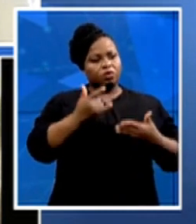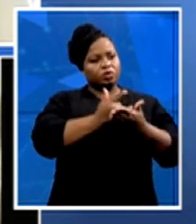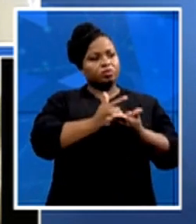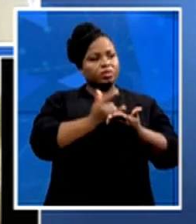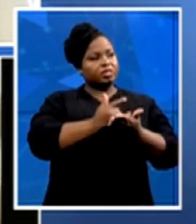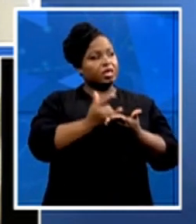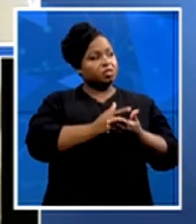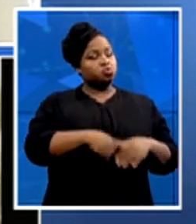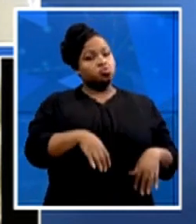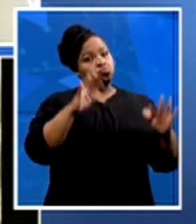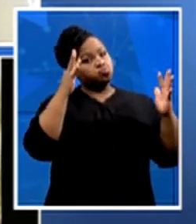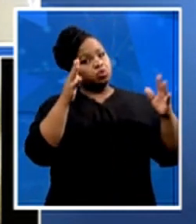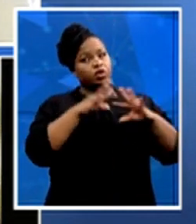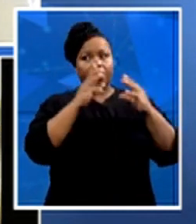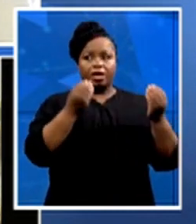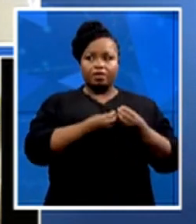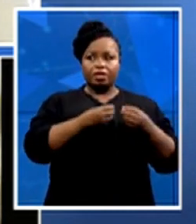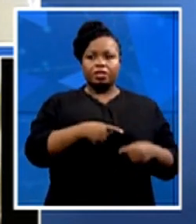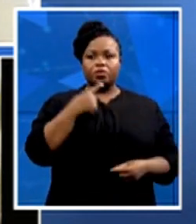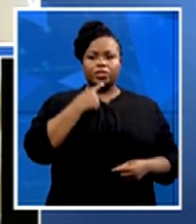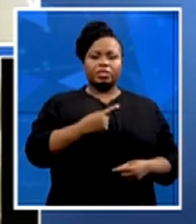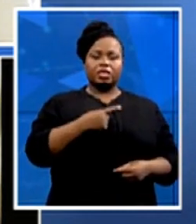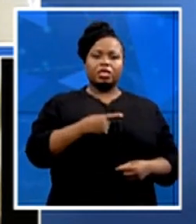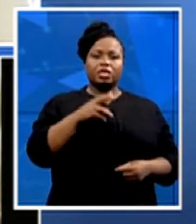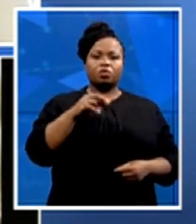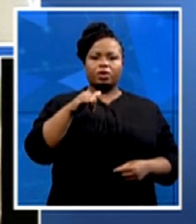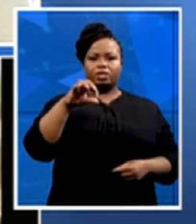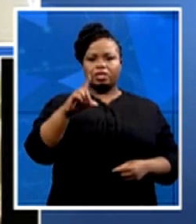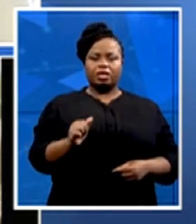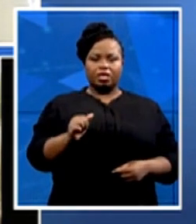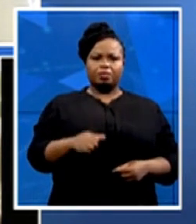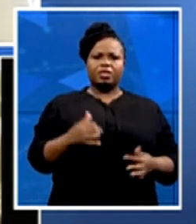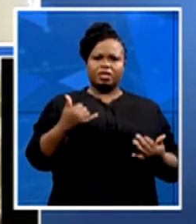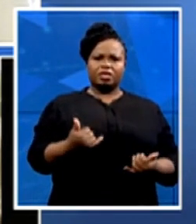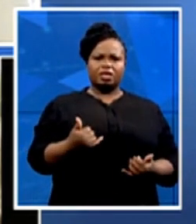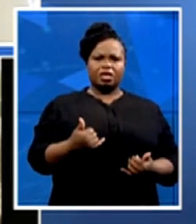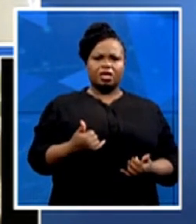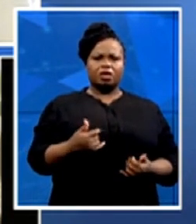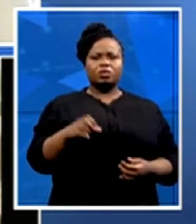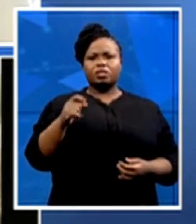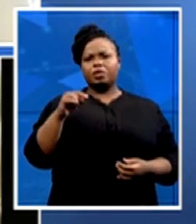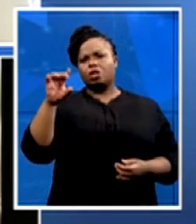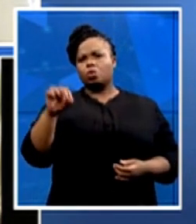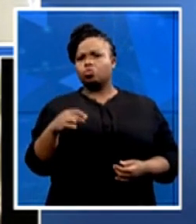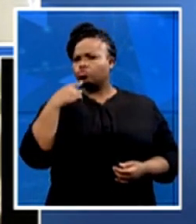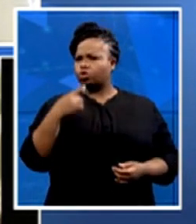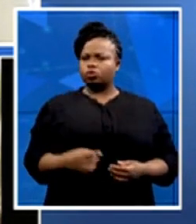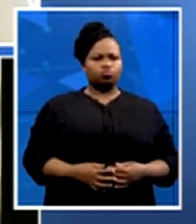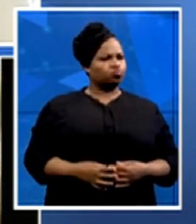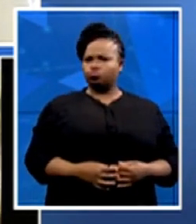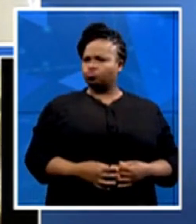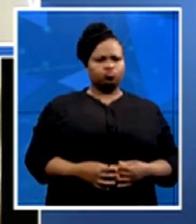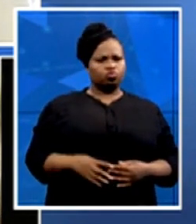developed in the NYDA. And Sabelo comes in and says, no ways, the NYDA is useless.